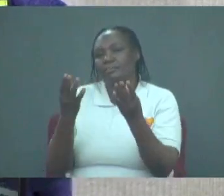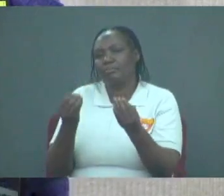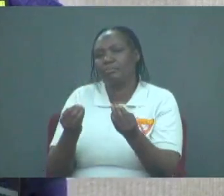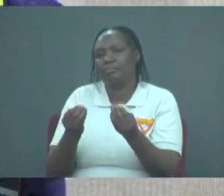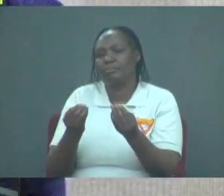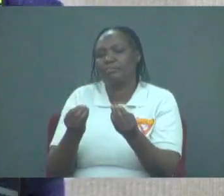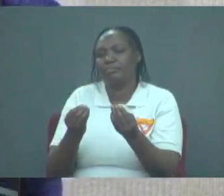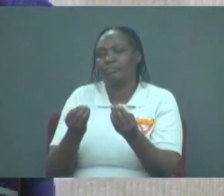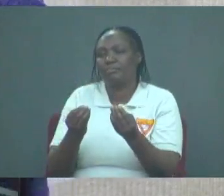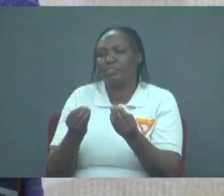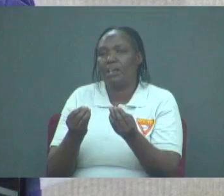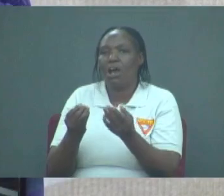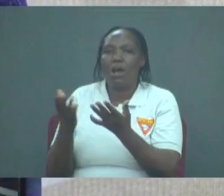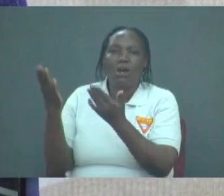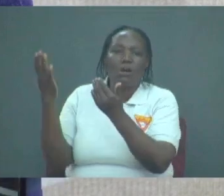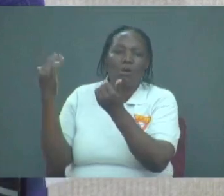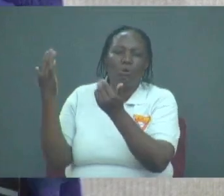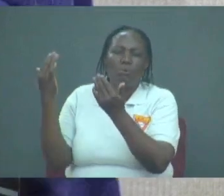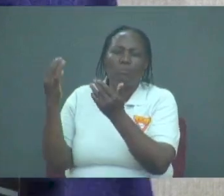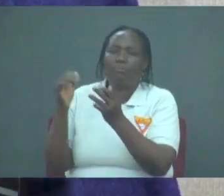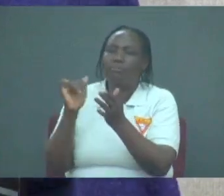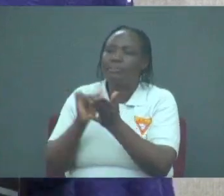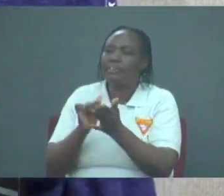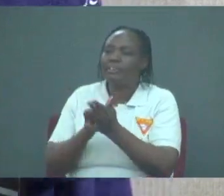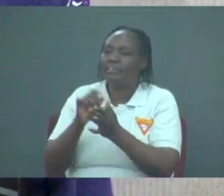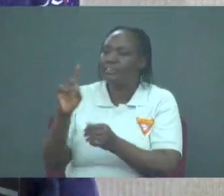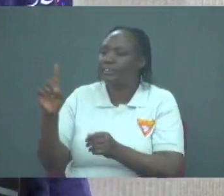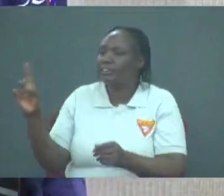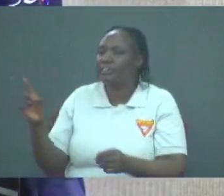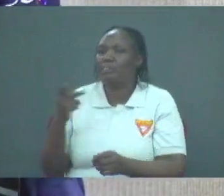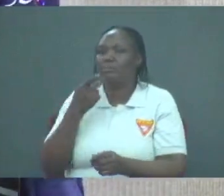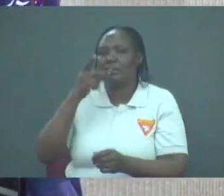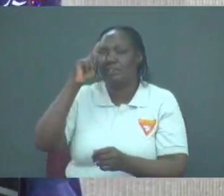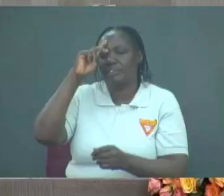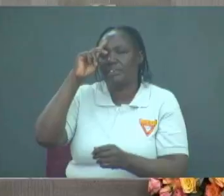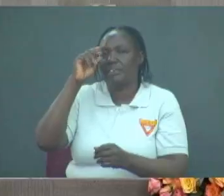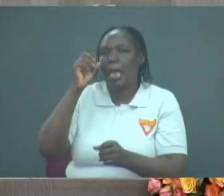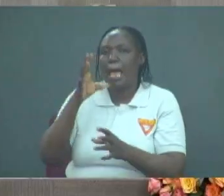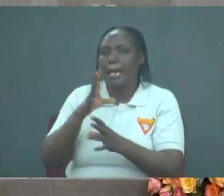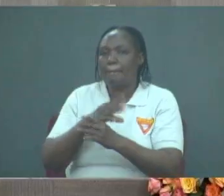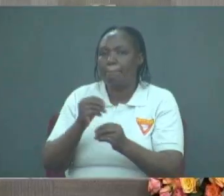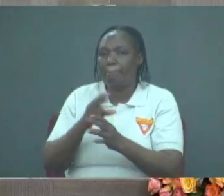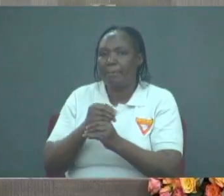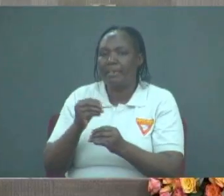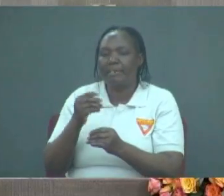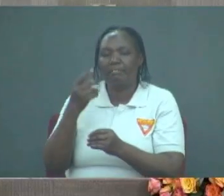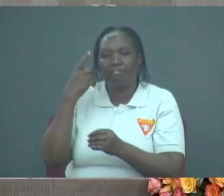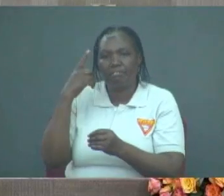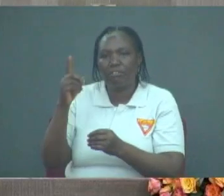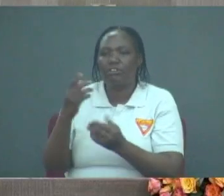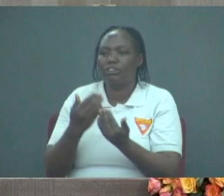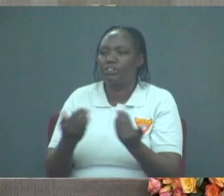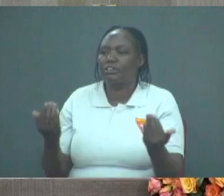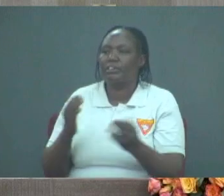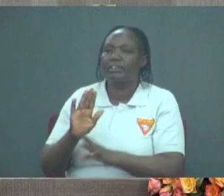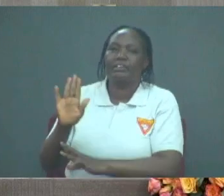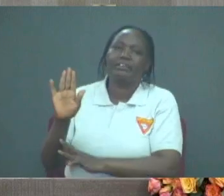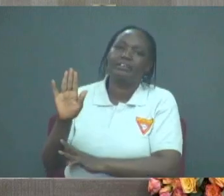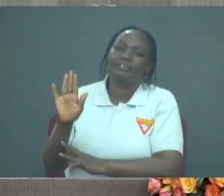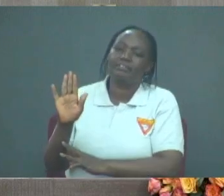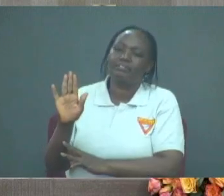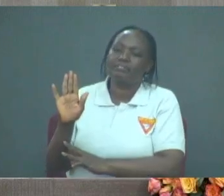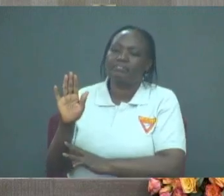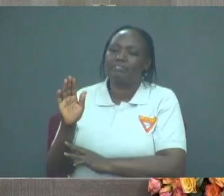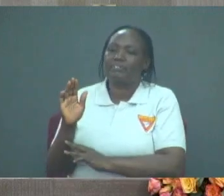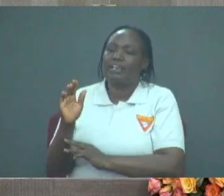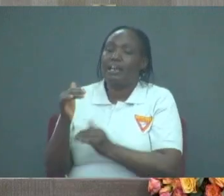for their children. So we are continuing to build our faith step so we can put it up. Please bring the prayers first. We pray for them and then we put